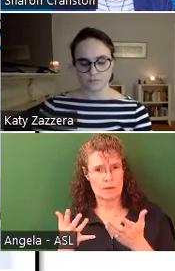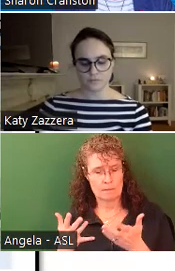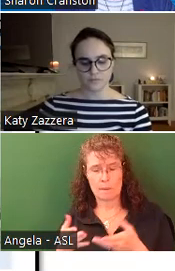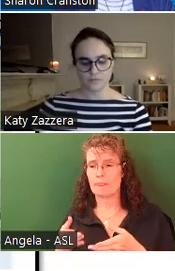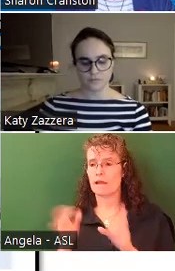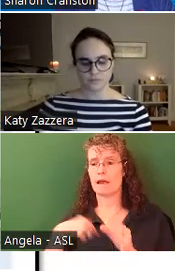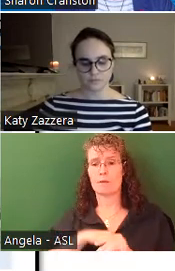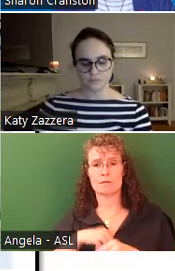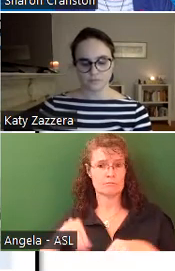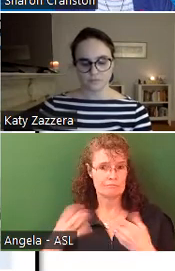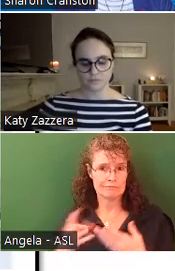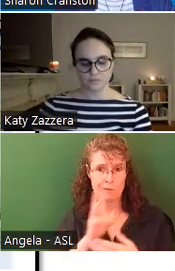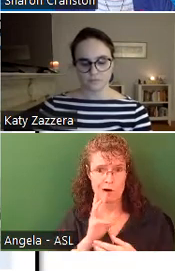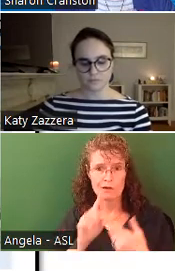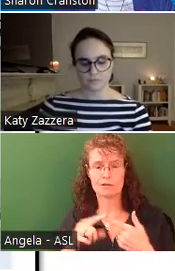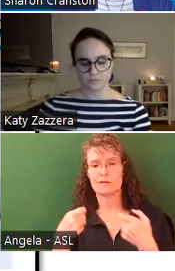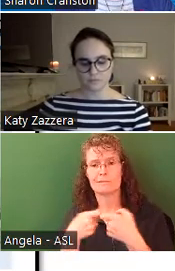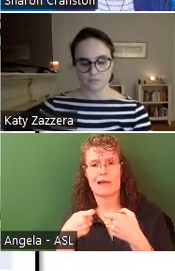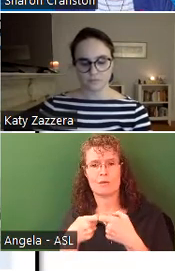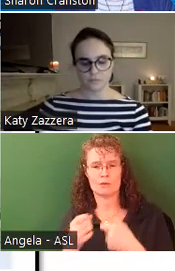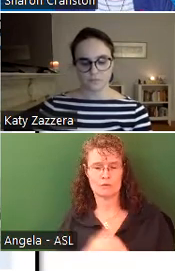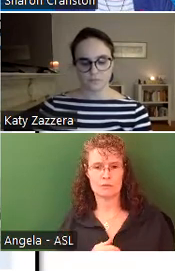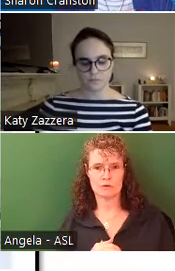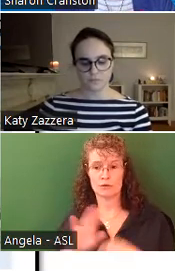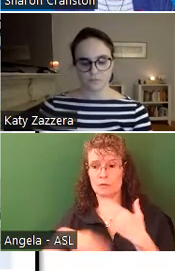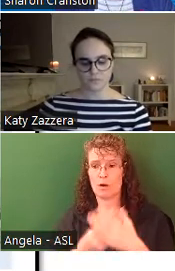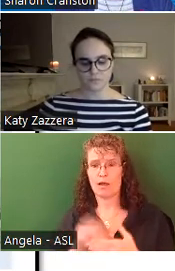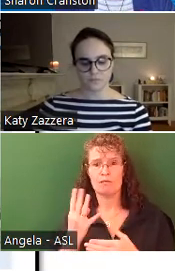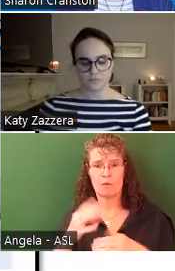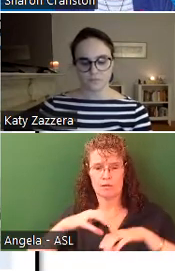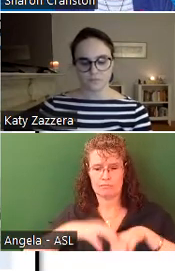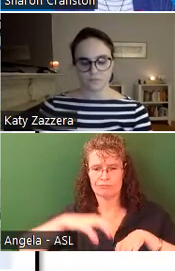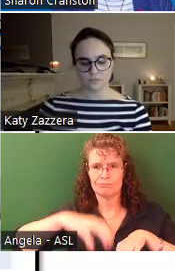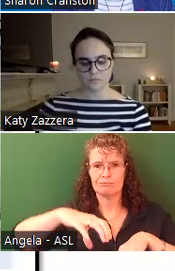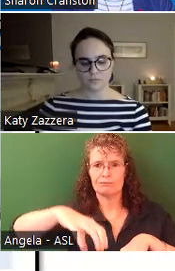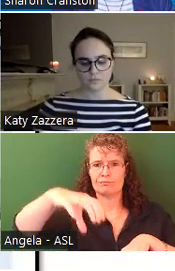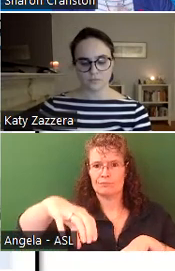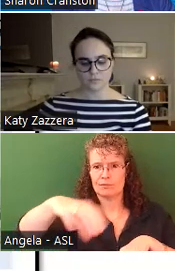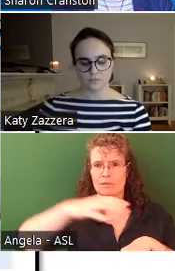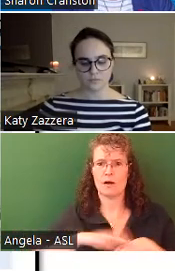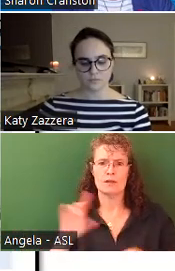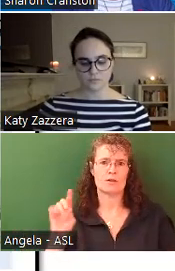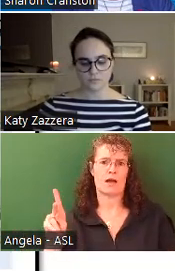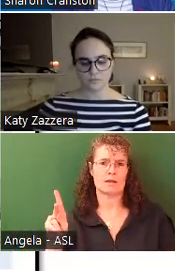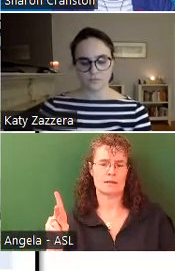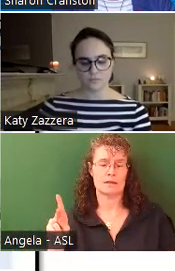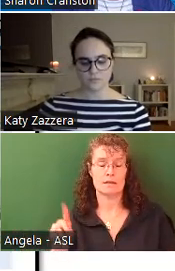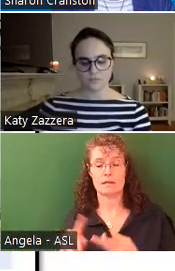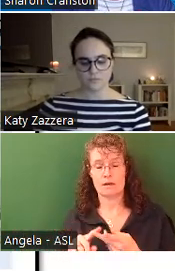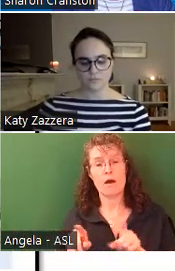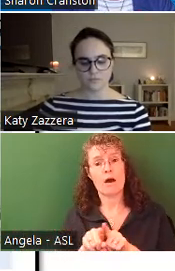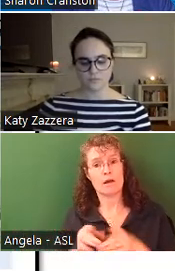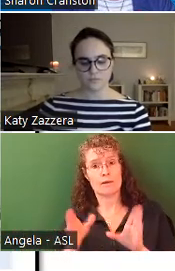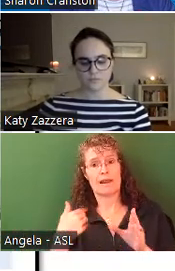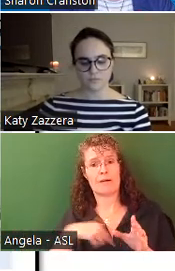provide water and power hookups to all four berths on the dock. And it's also going to allow us to